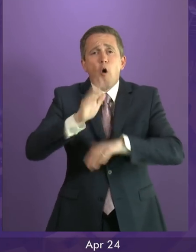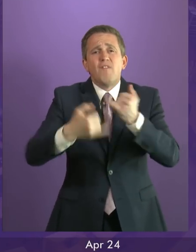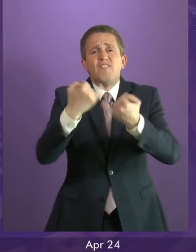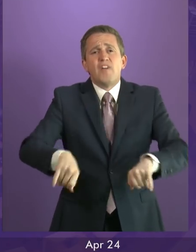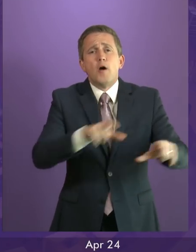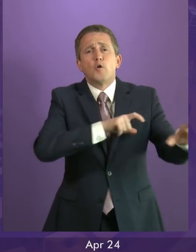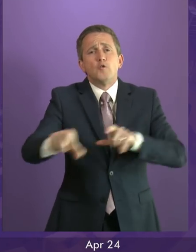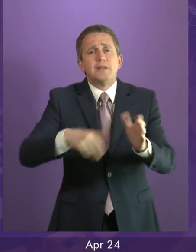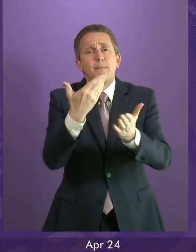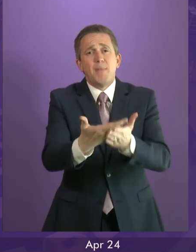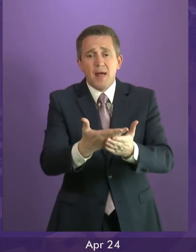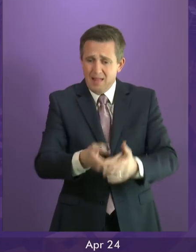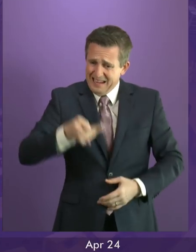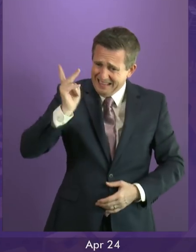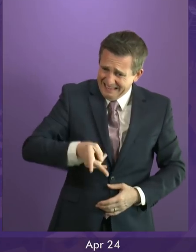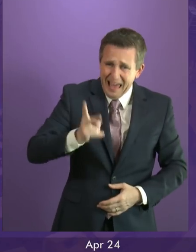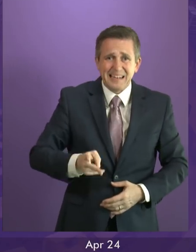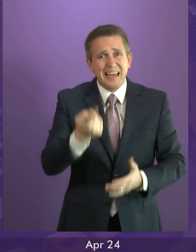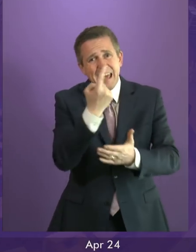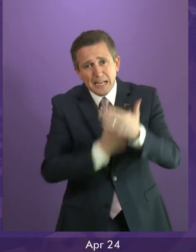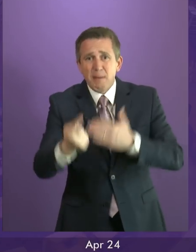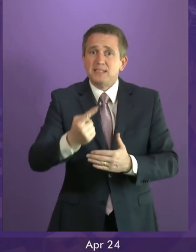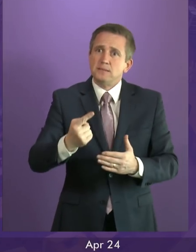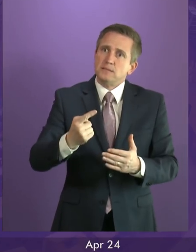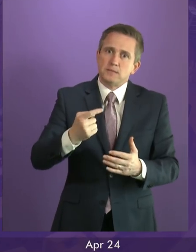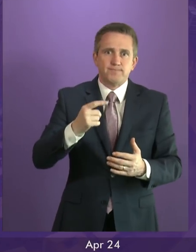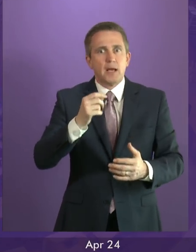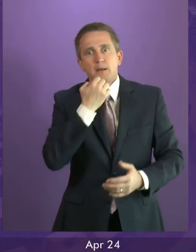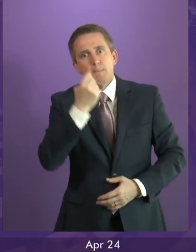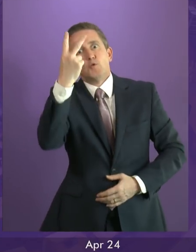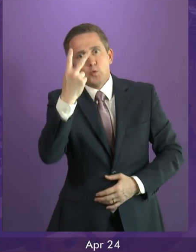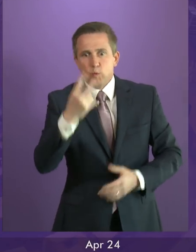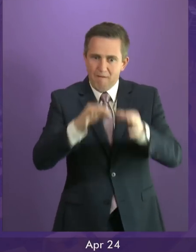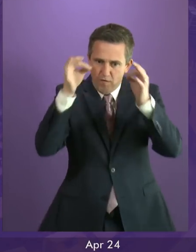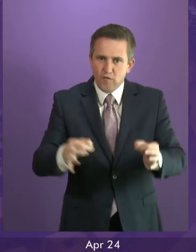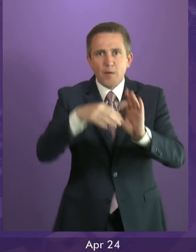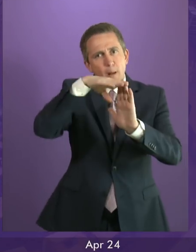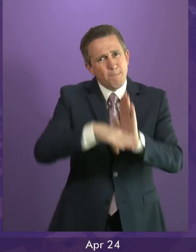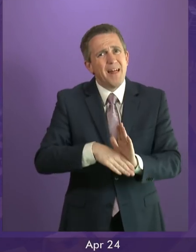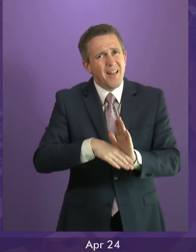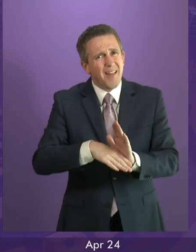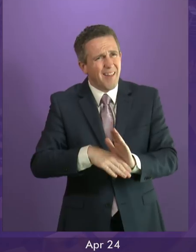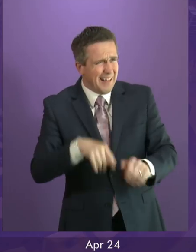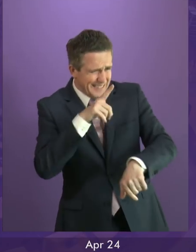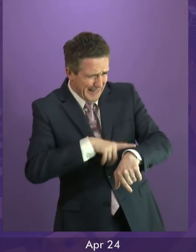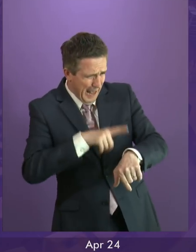Now we face losing months over an Indyref 2 framework bill. How is this, how is this doing anything other than